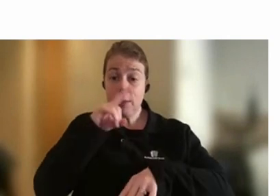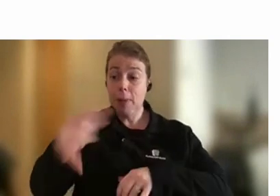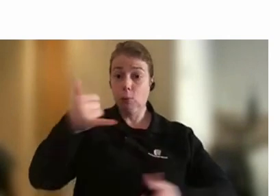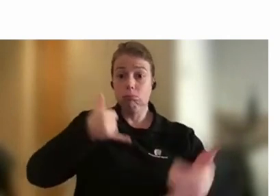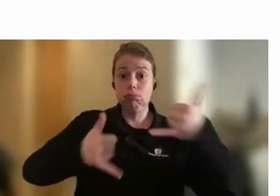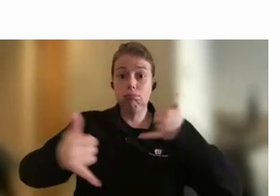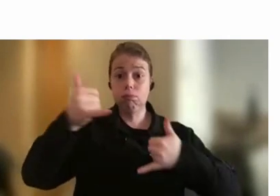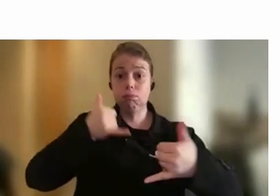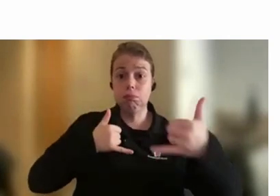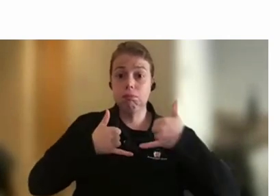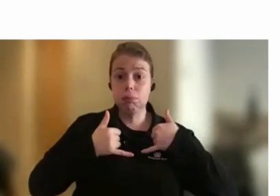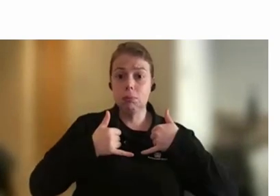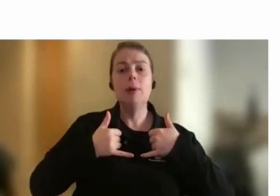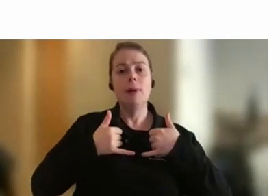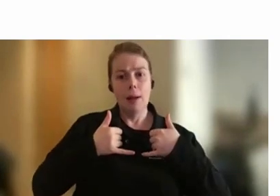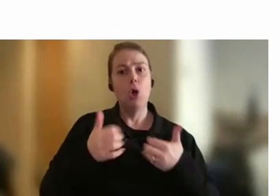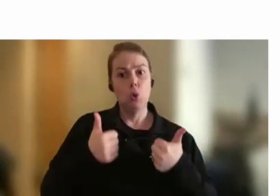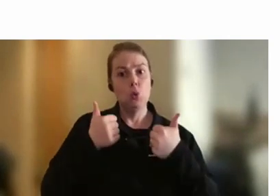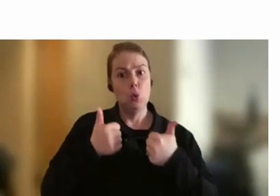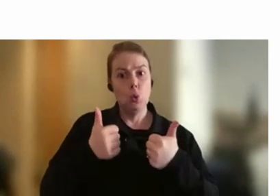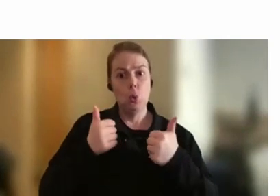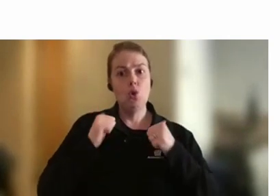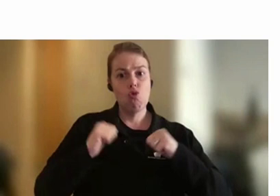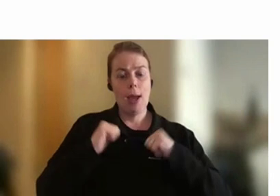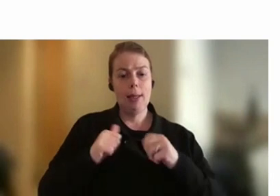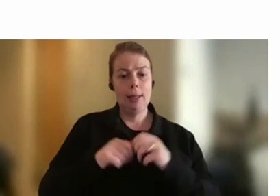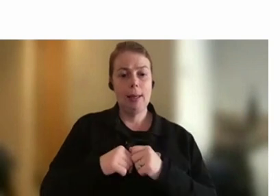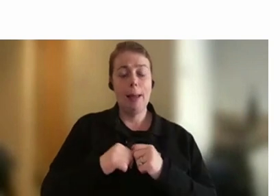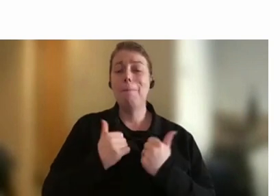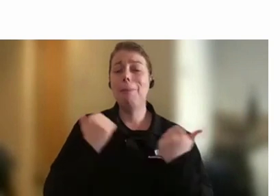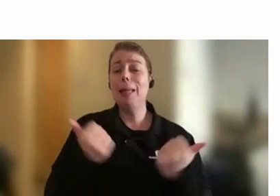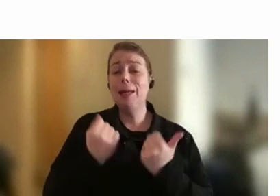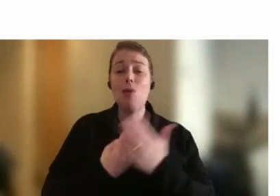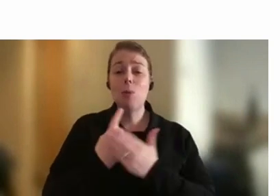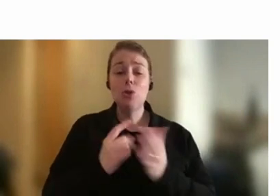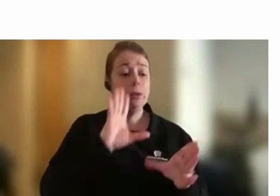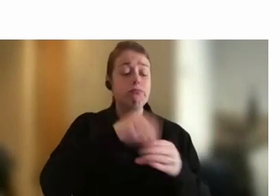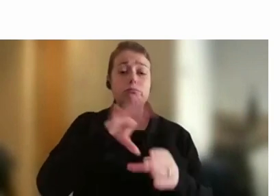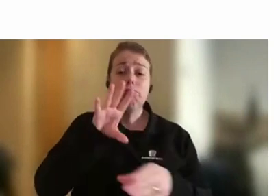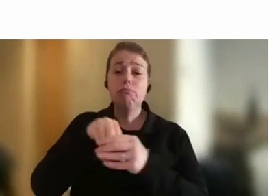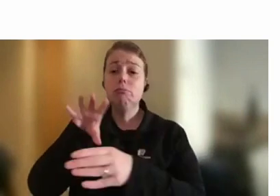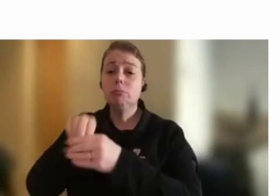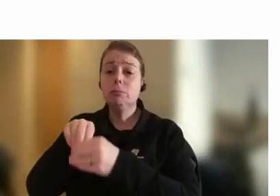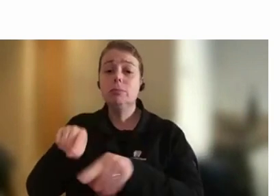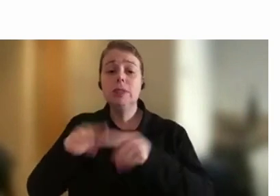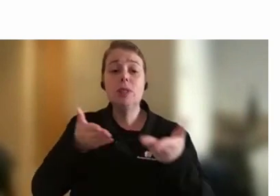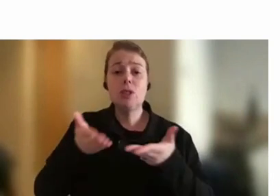than that. And you've got lots of opportunities to go into different services right across the APS and learn about what different people are doing.